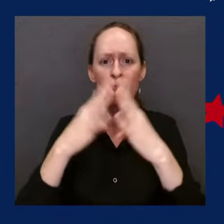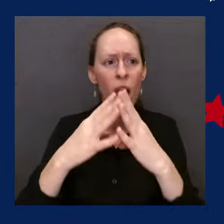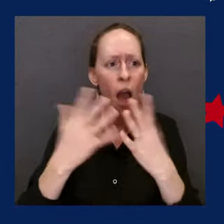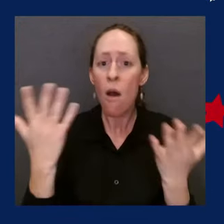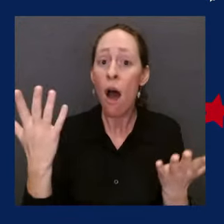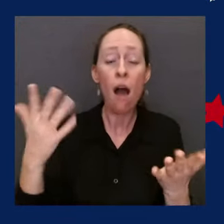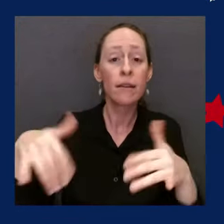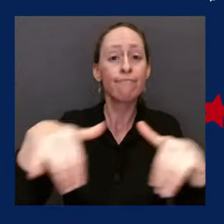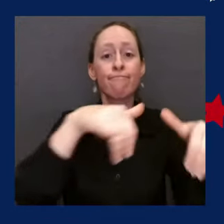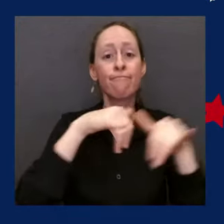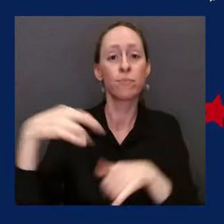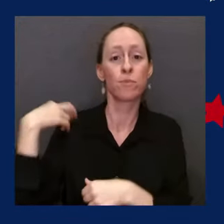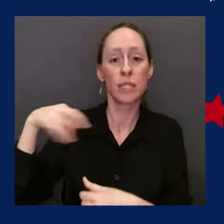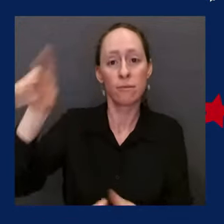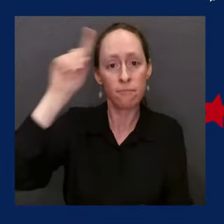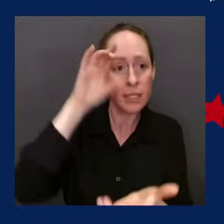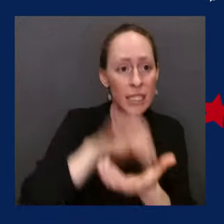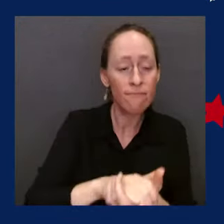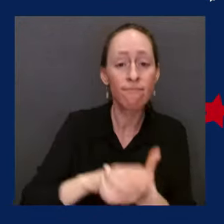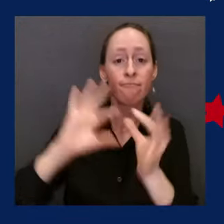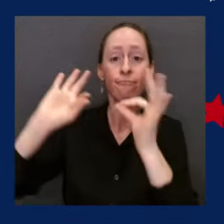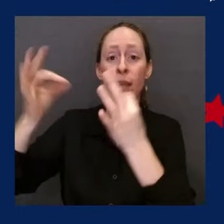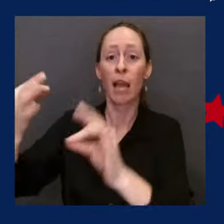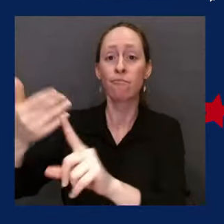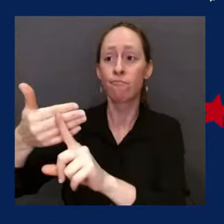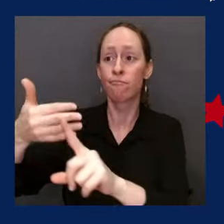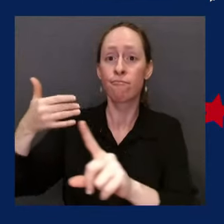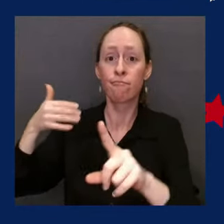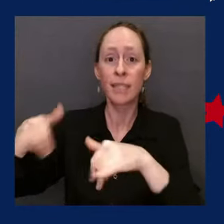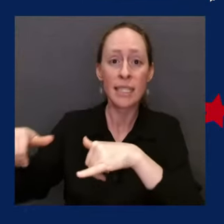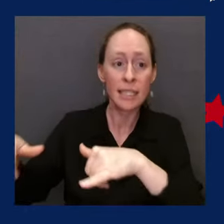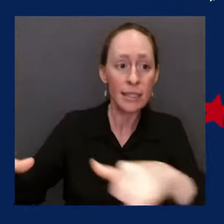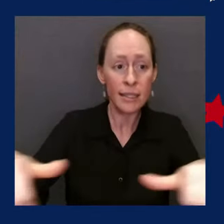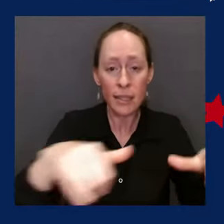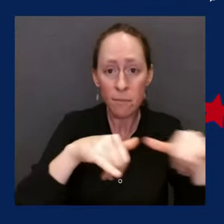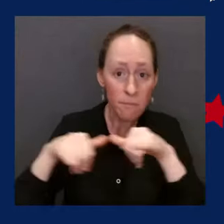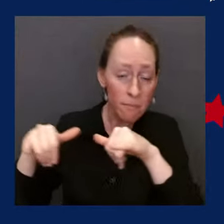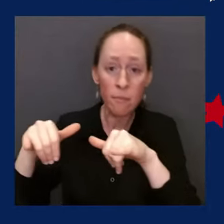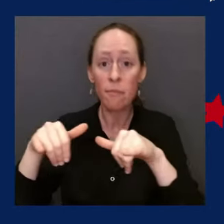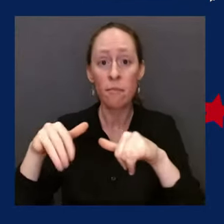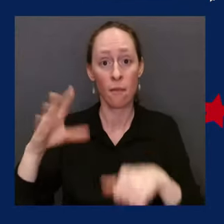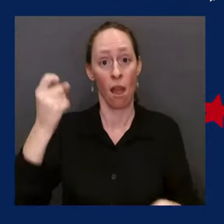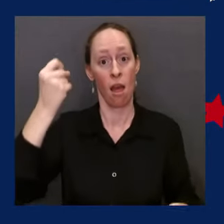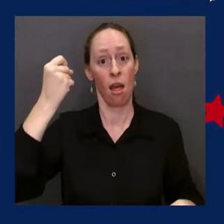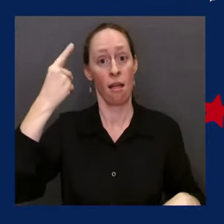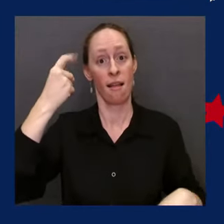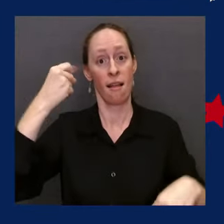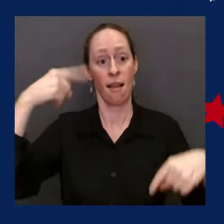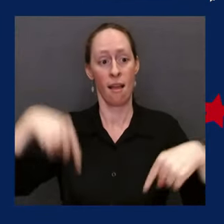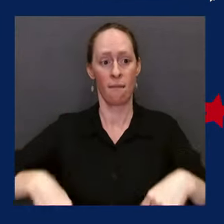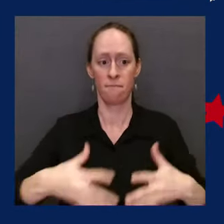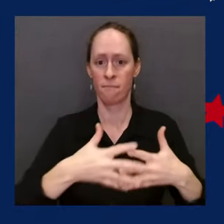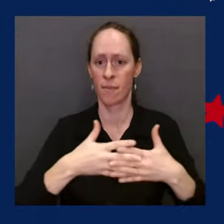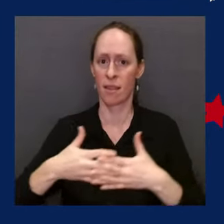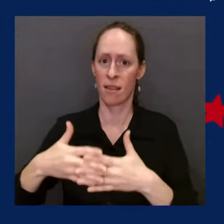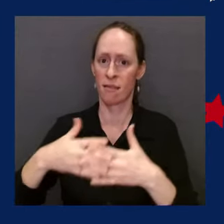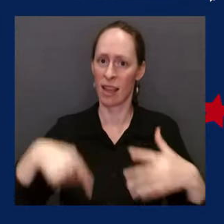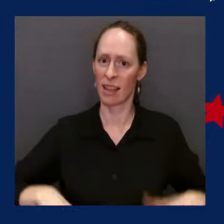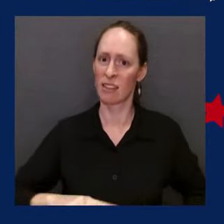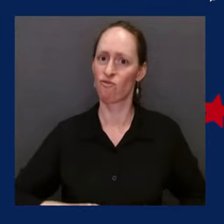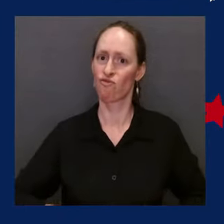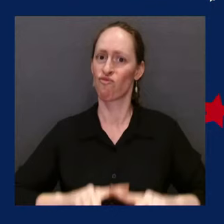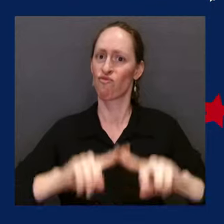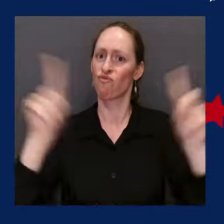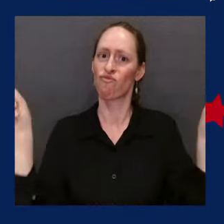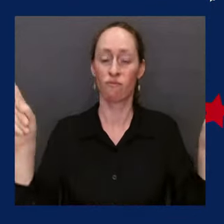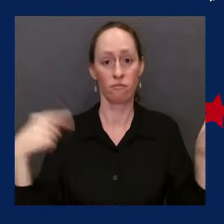history founded on an idea, an idea, and that is that we hold these truths to be self-evident, that